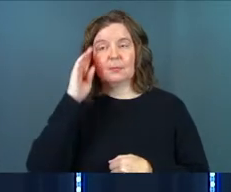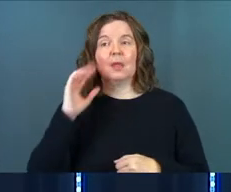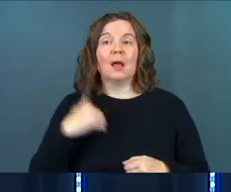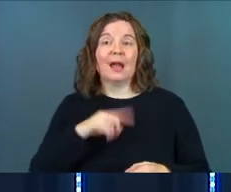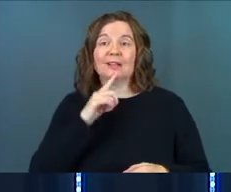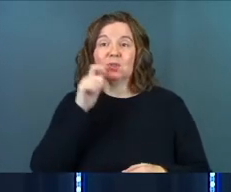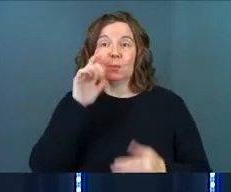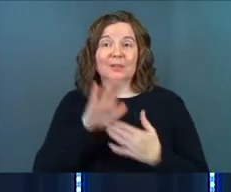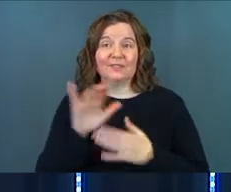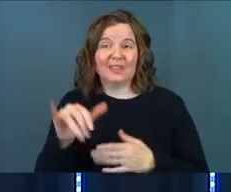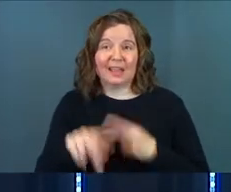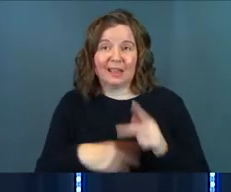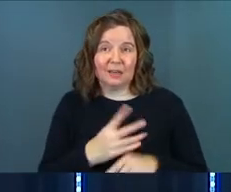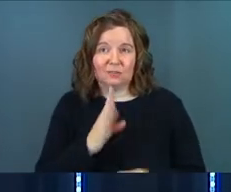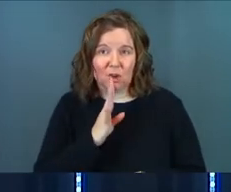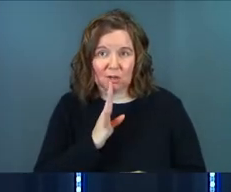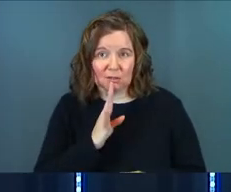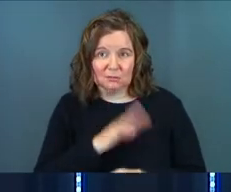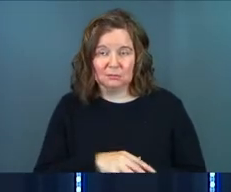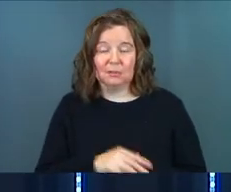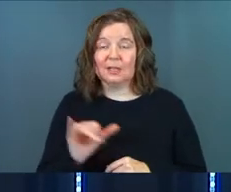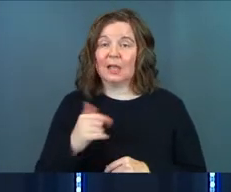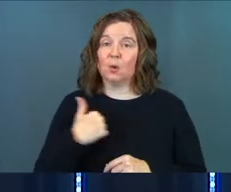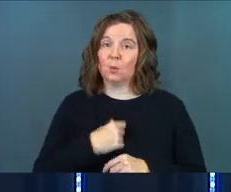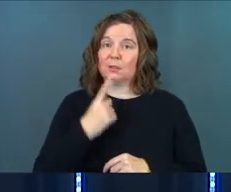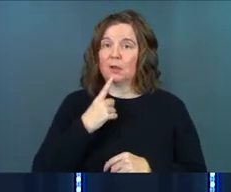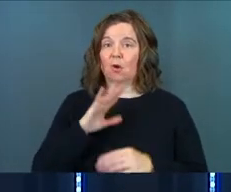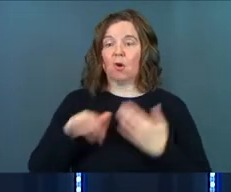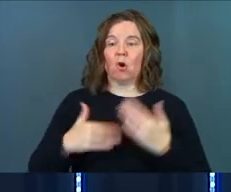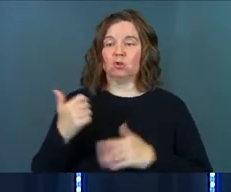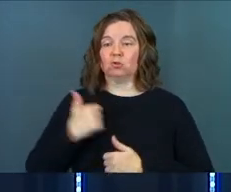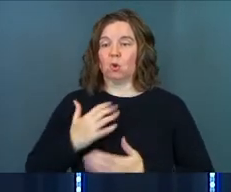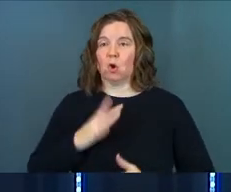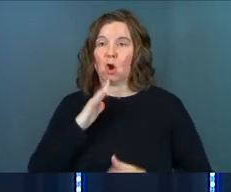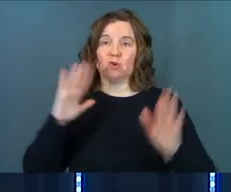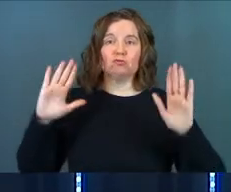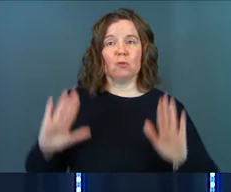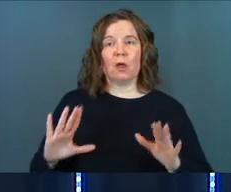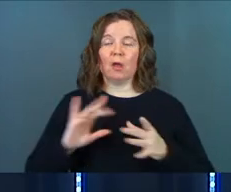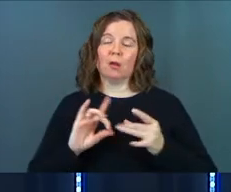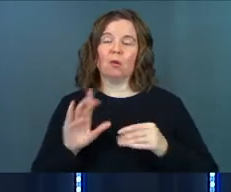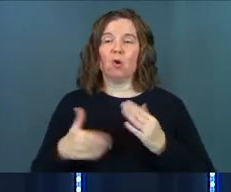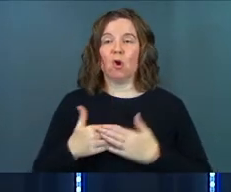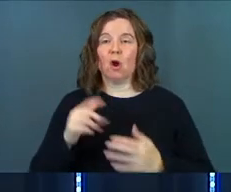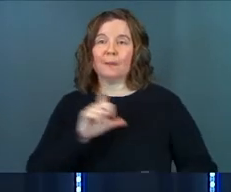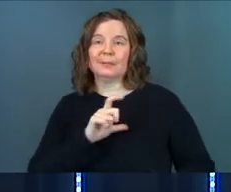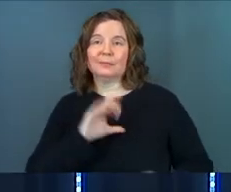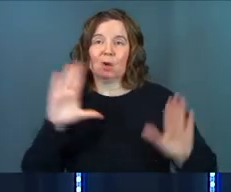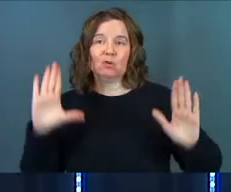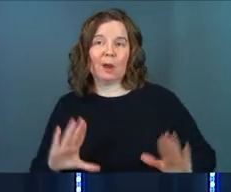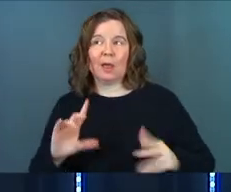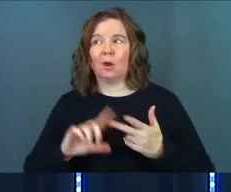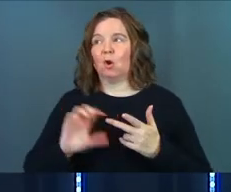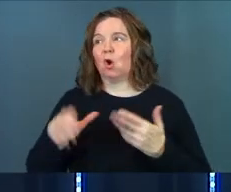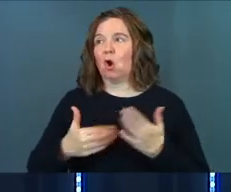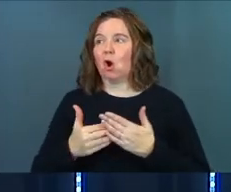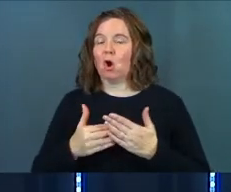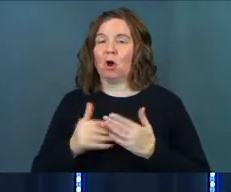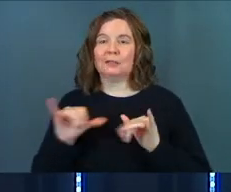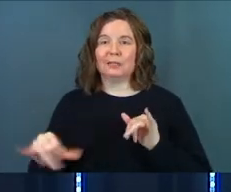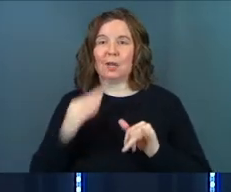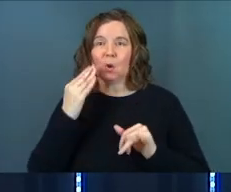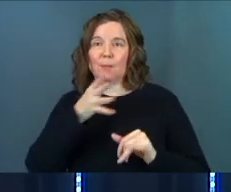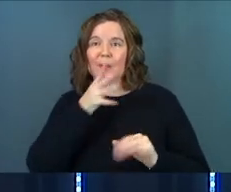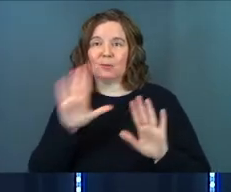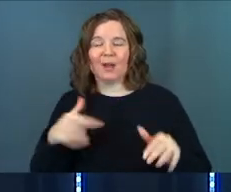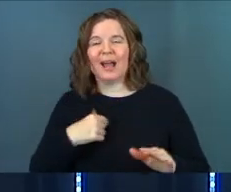I actually don't believe in that kind of talk. Like we say, hey, all soldiers are great, or all policemen are great, or all stay-at-home